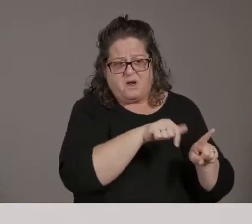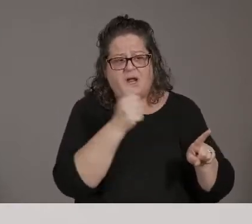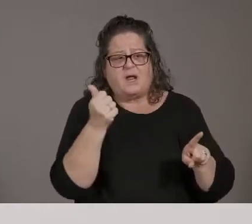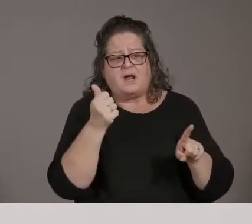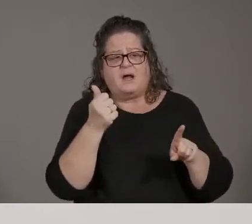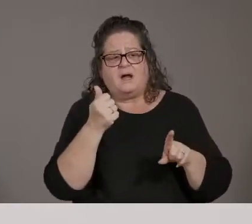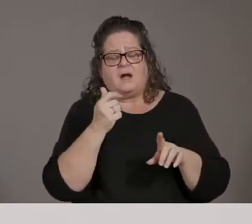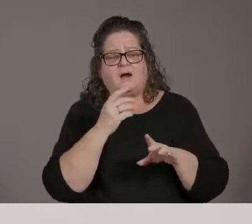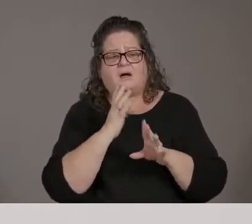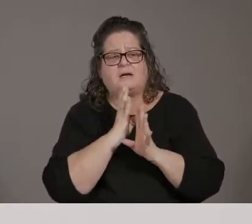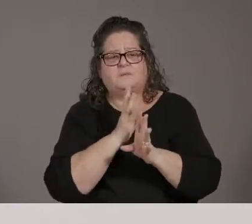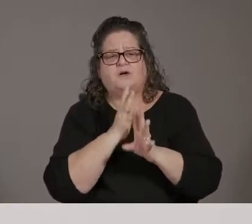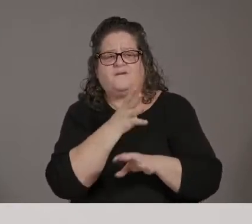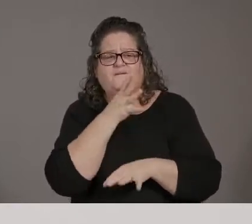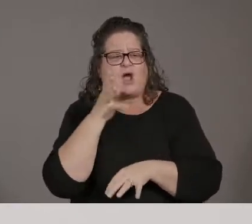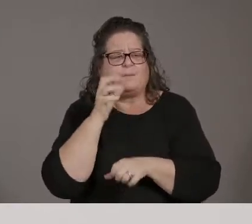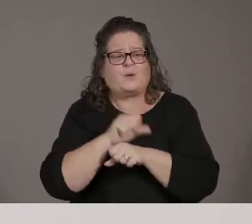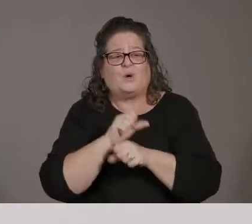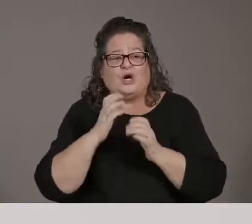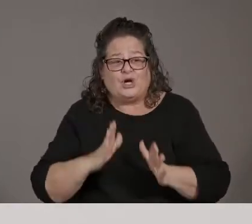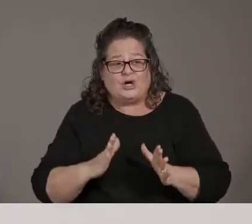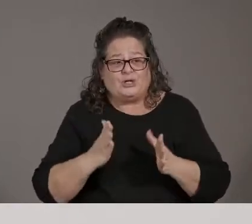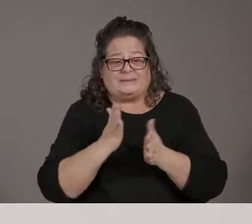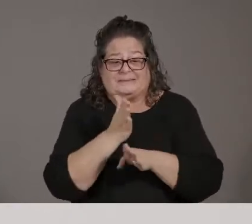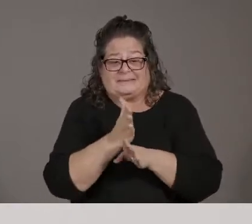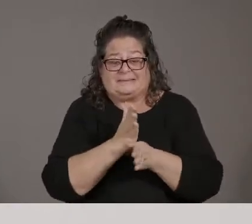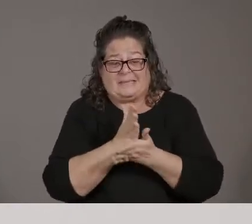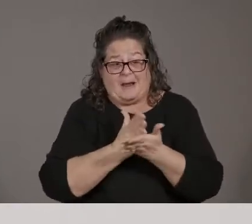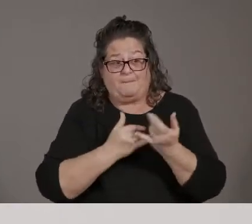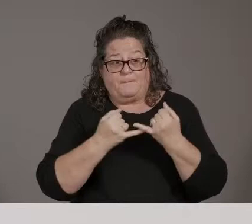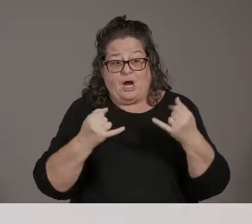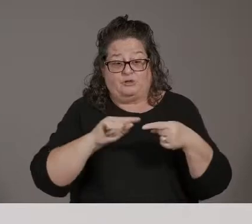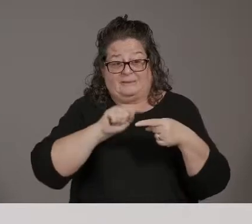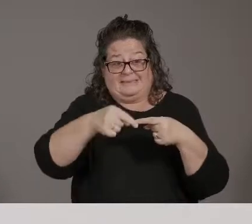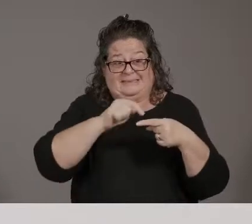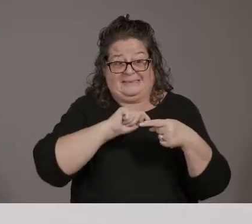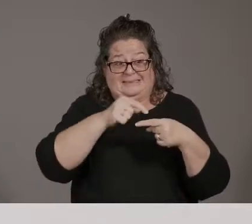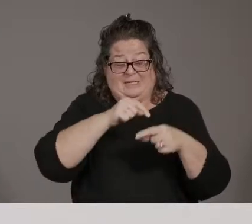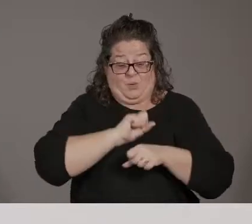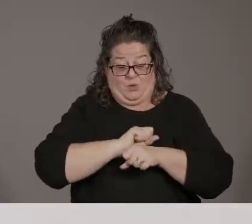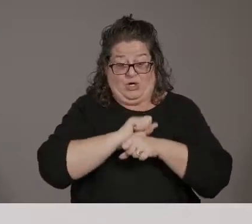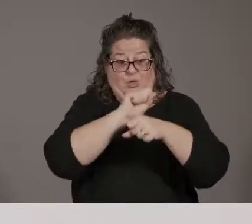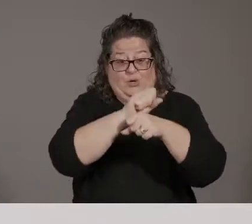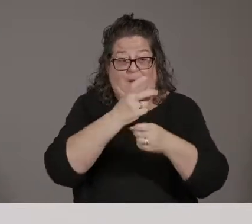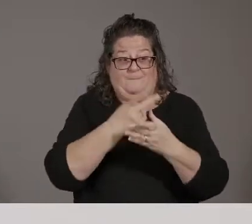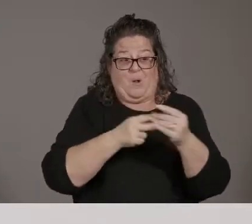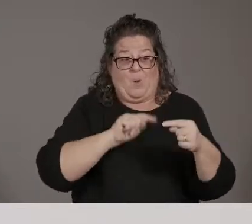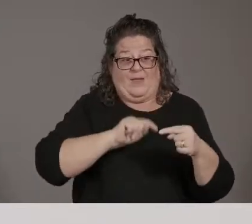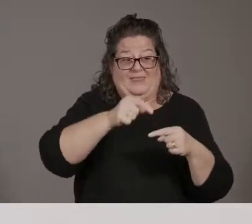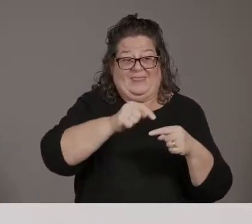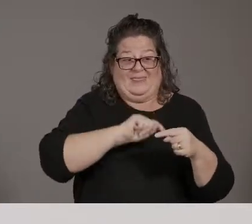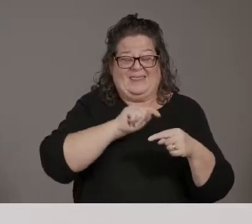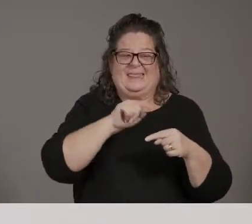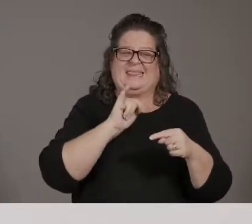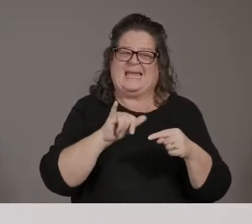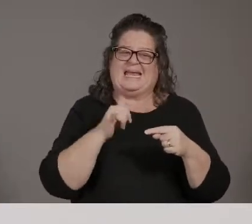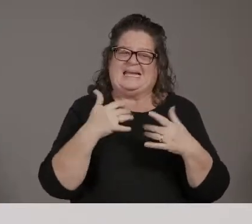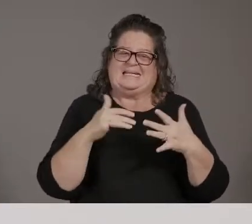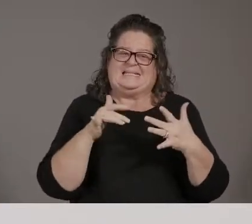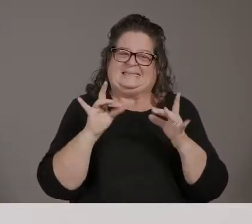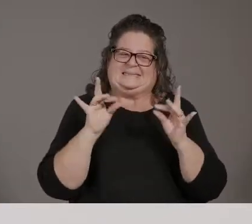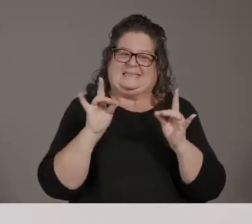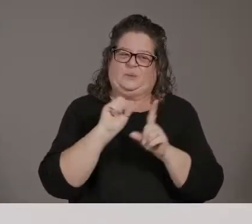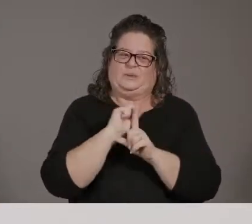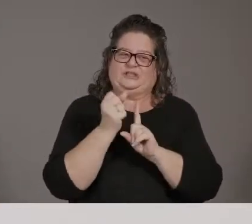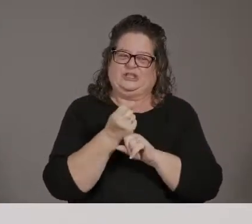um, back and forth across the border. And so we continue to work with them. I'd have to look into that specific San Luis situation to